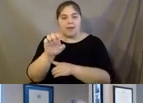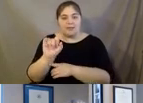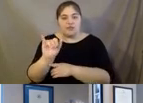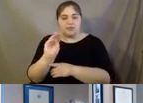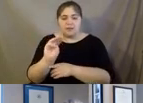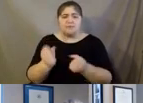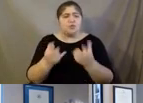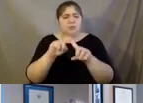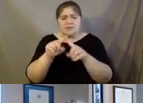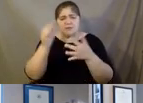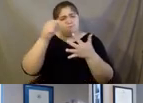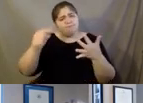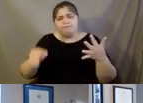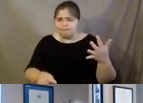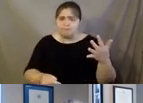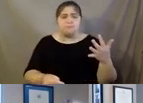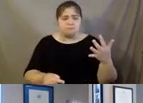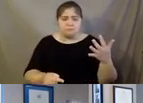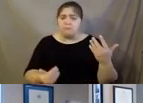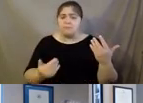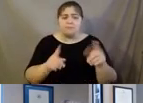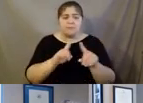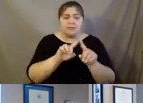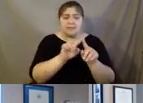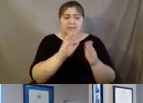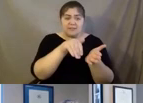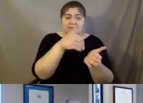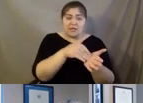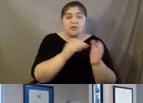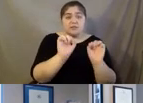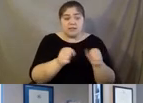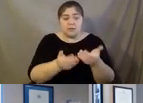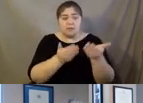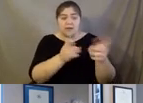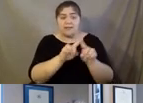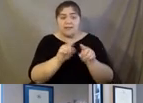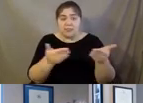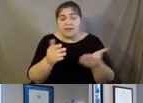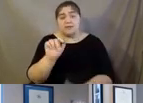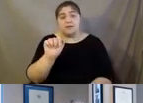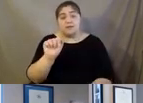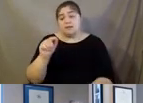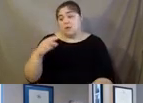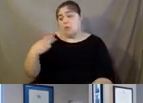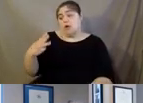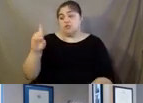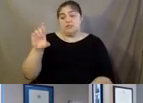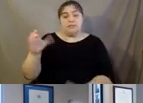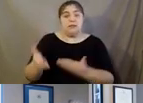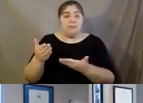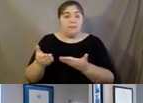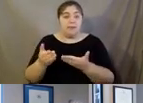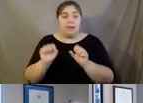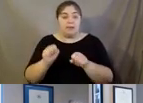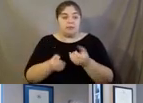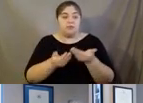so neat because we have, you know, the Albuquerque site can provide Native American stuff. DC might be able to provide some more